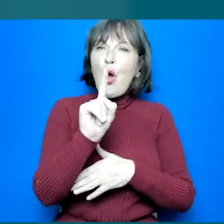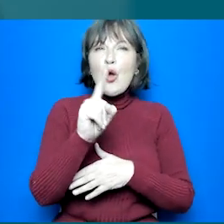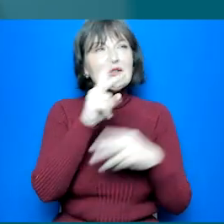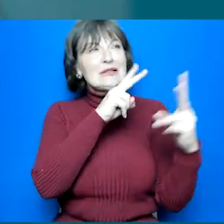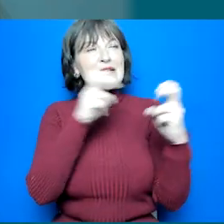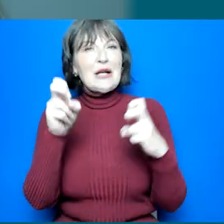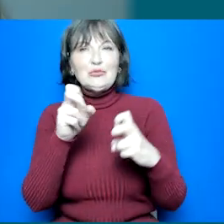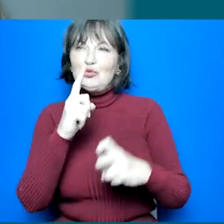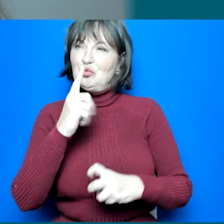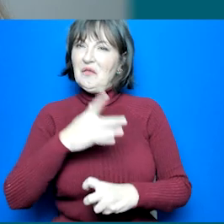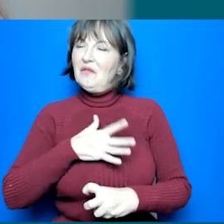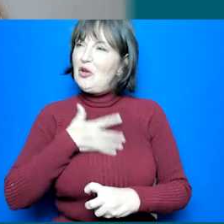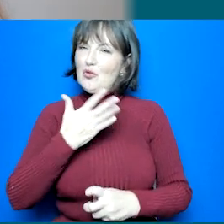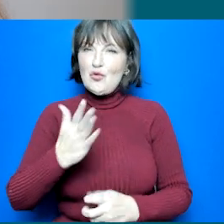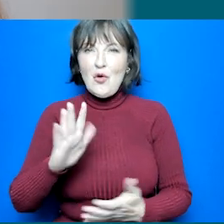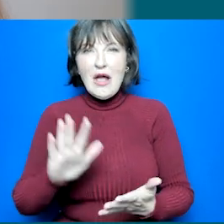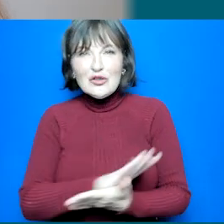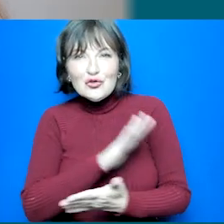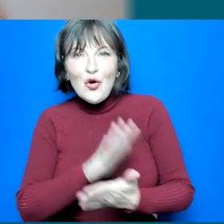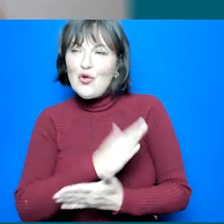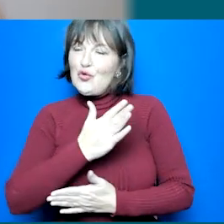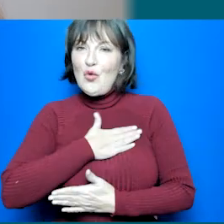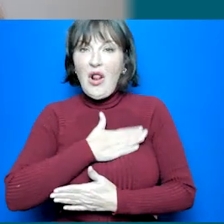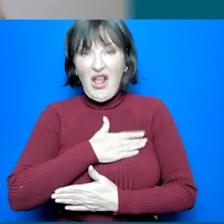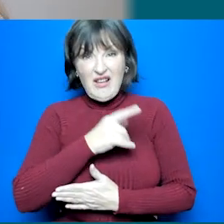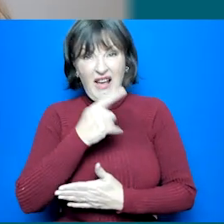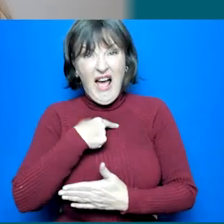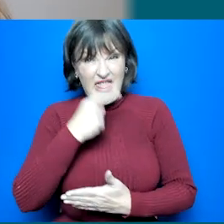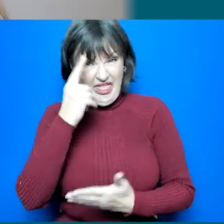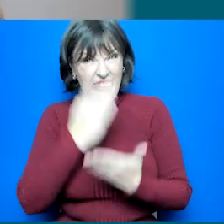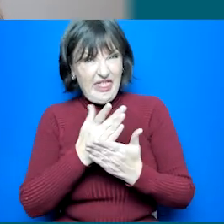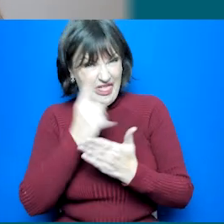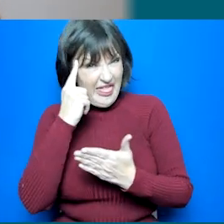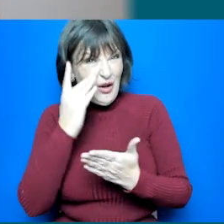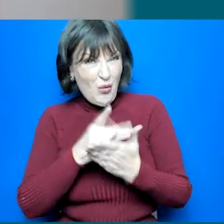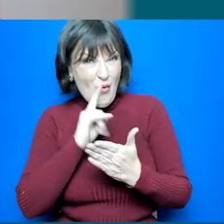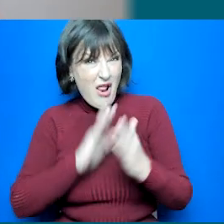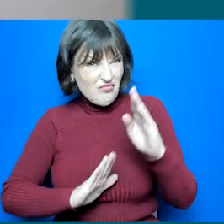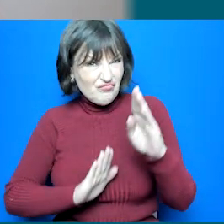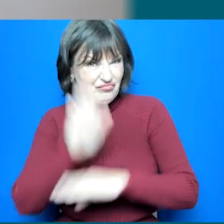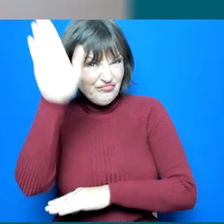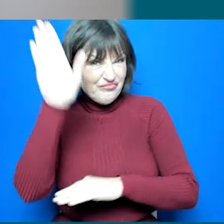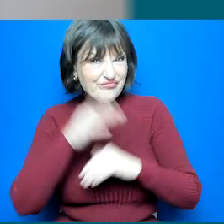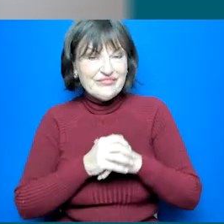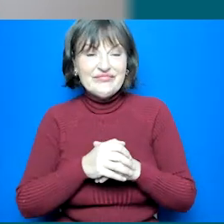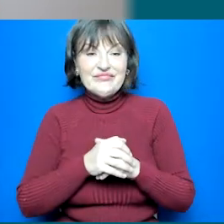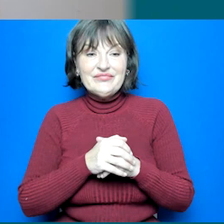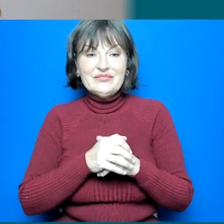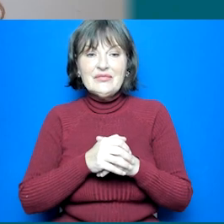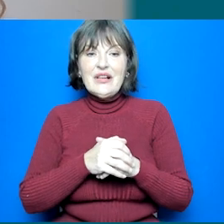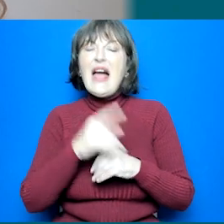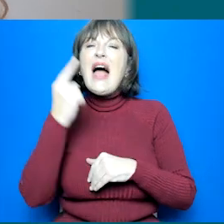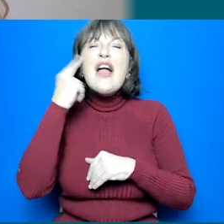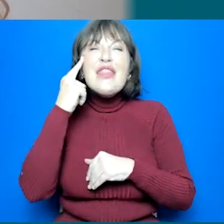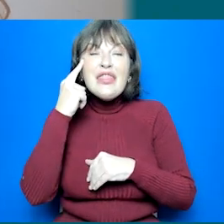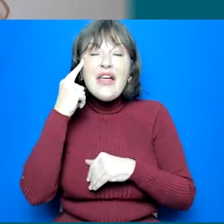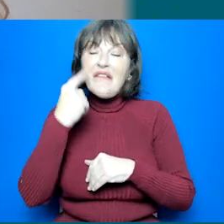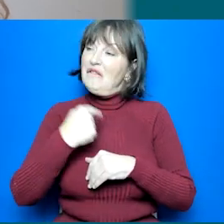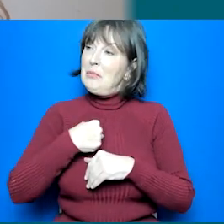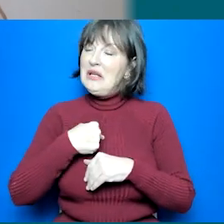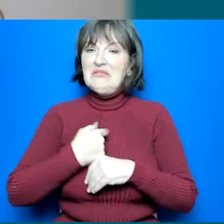you're selling. If you're not sure what you enjoy as well it can be good to take a whole range of different subjects because